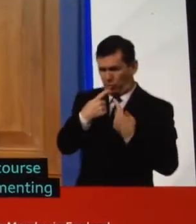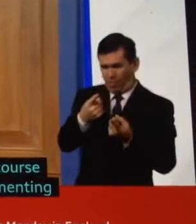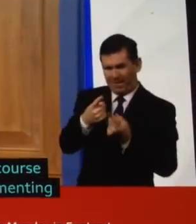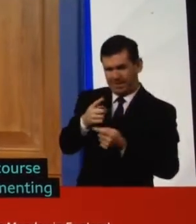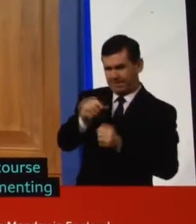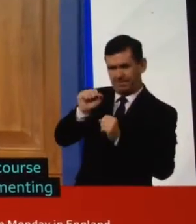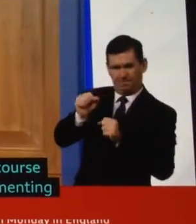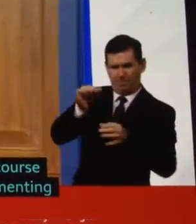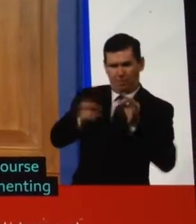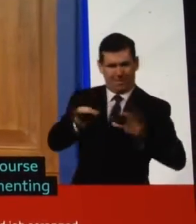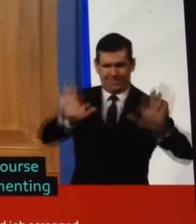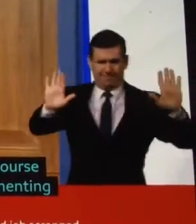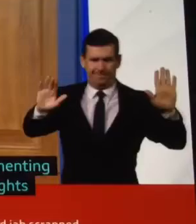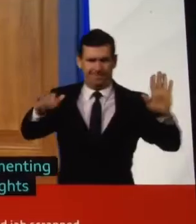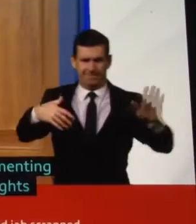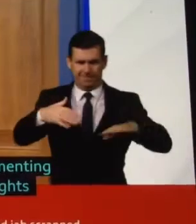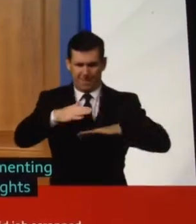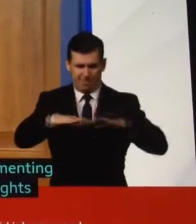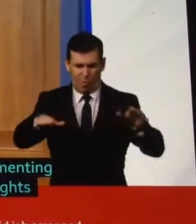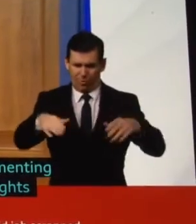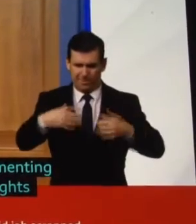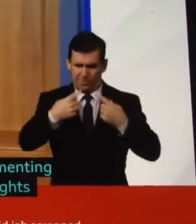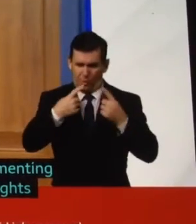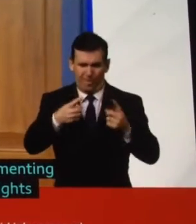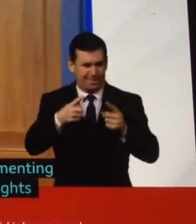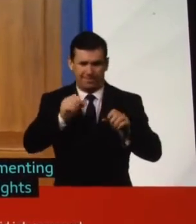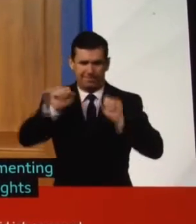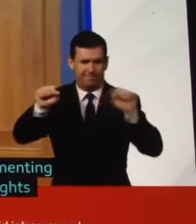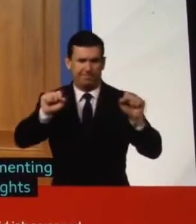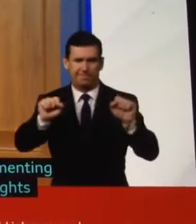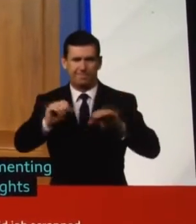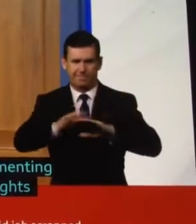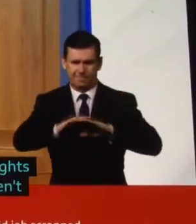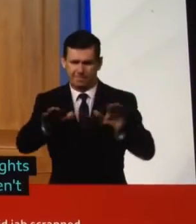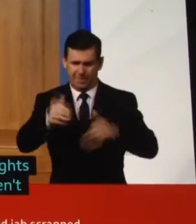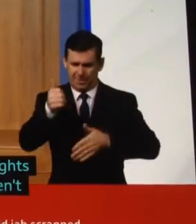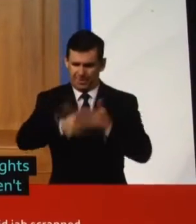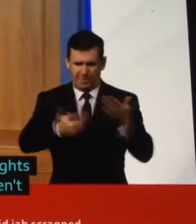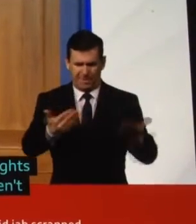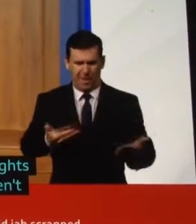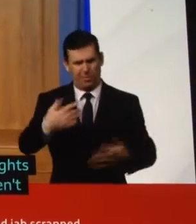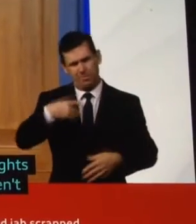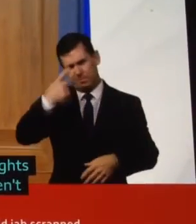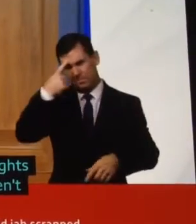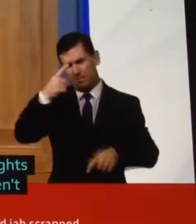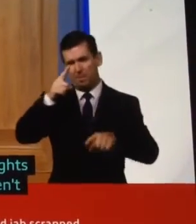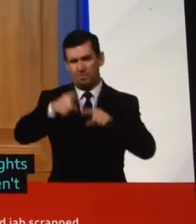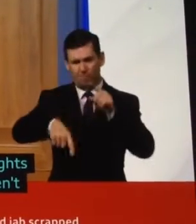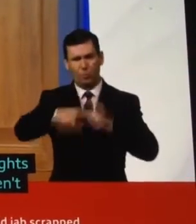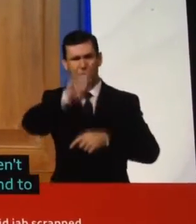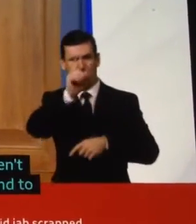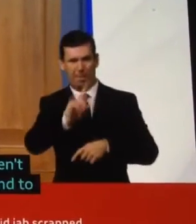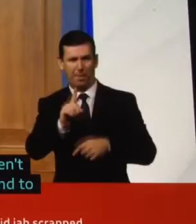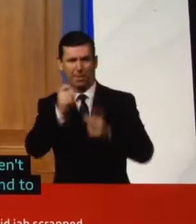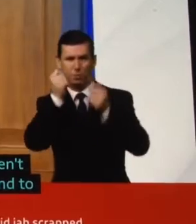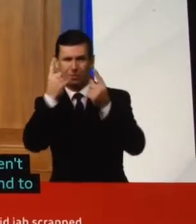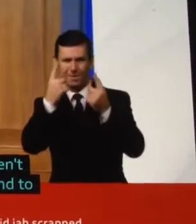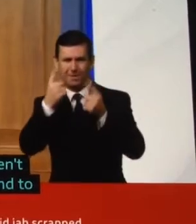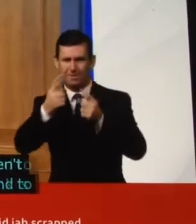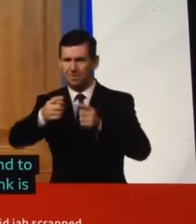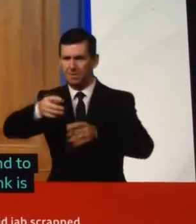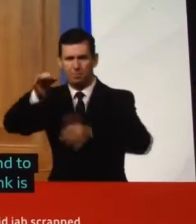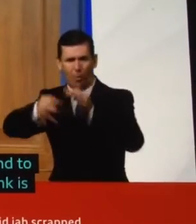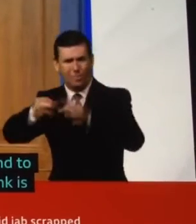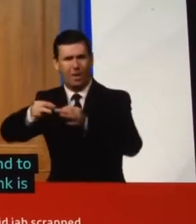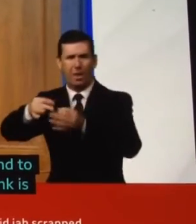had throughout this, and I don't intend to start now. But what I do think is most people actually separate that out from their absolute need